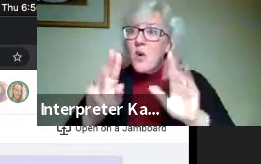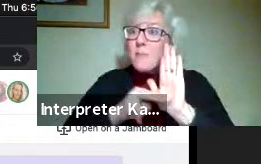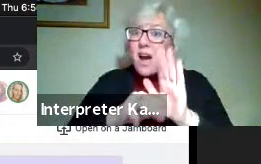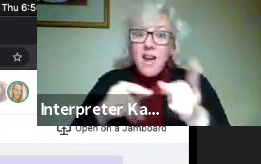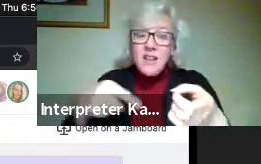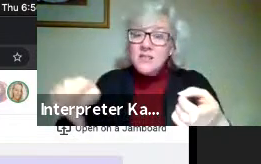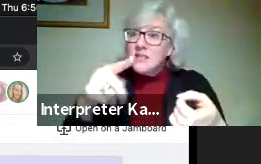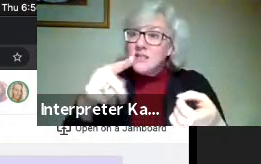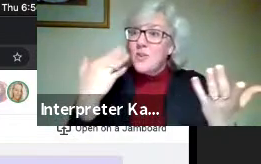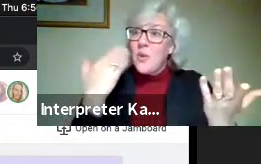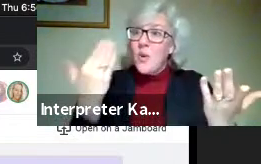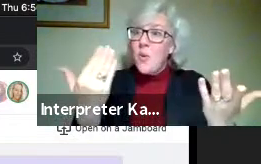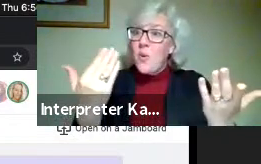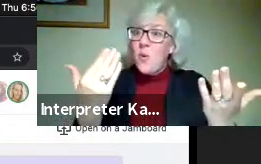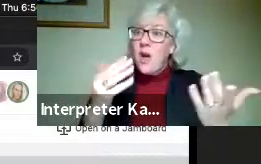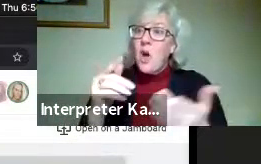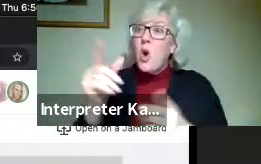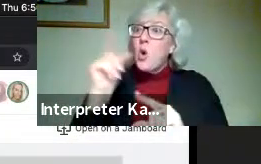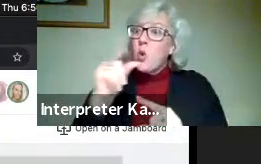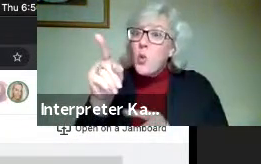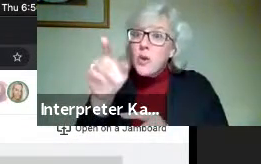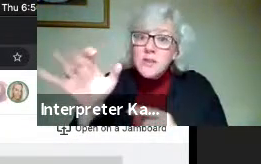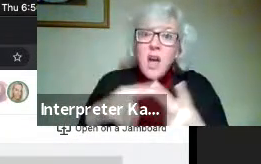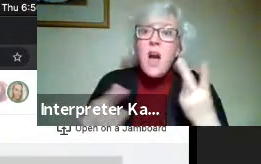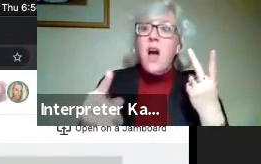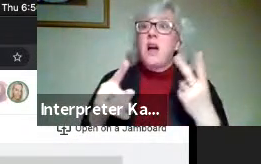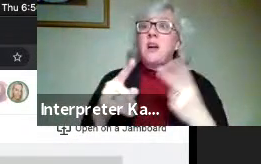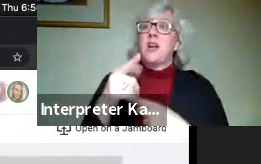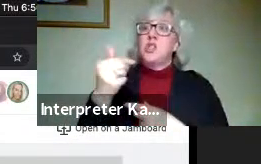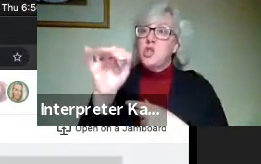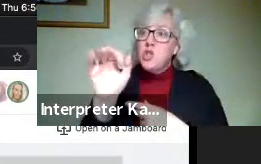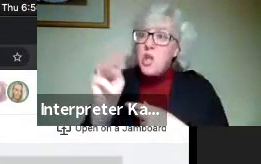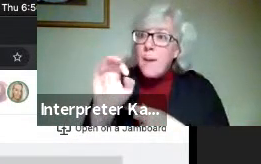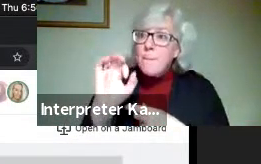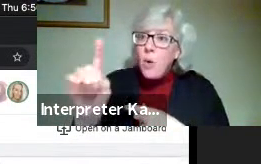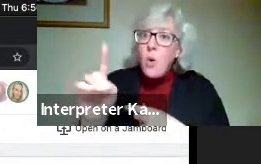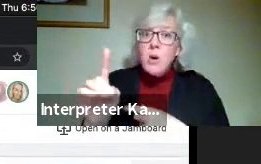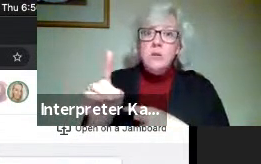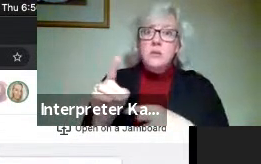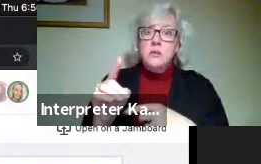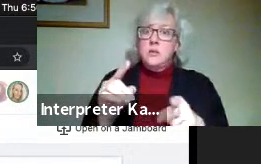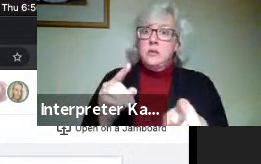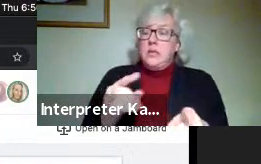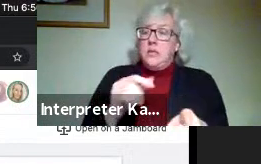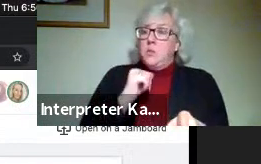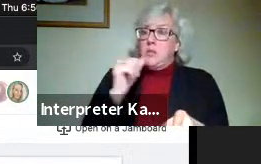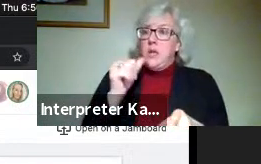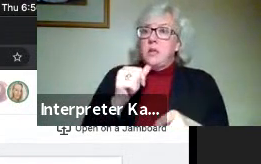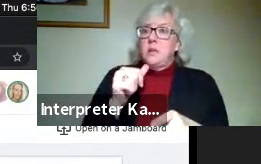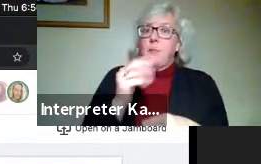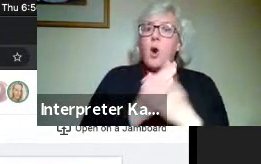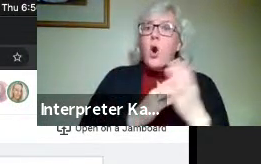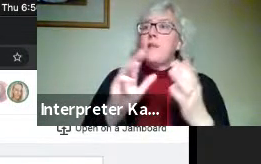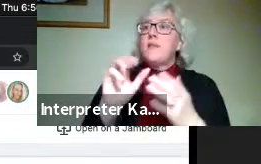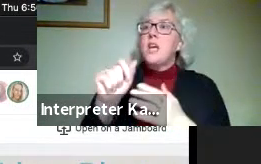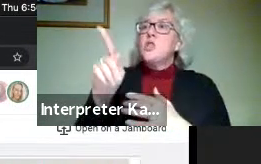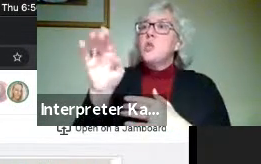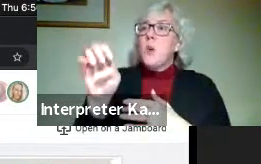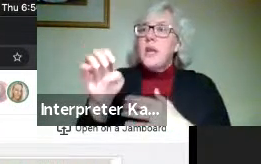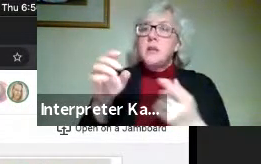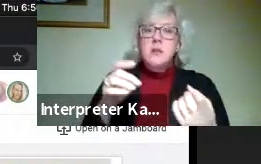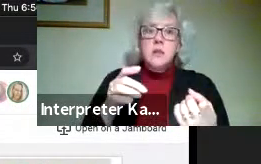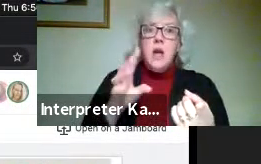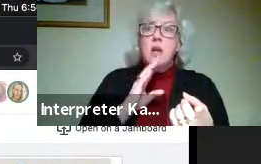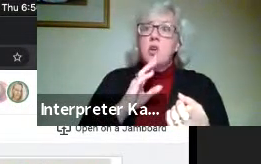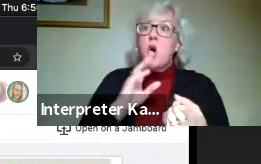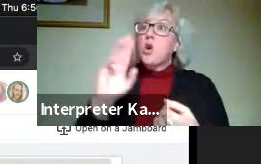with, you know, the Google Docs, the living docs and the jam boards. And this wasn't part of that suite. And I talked to